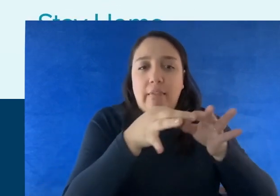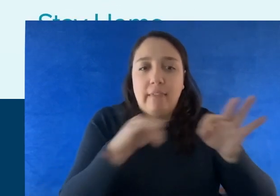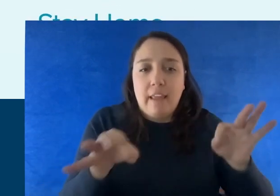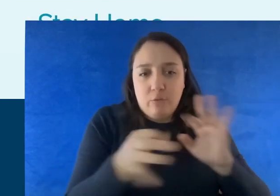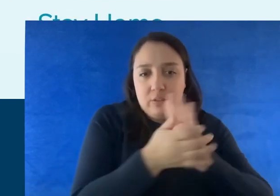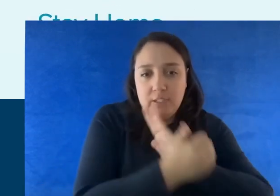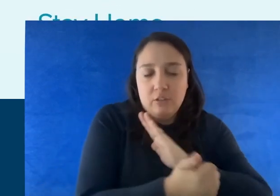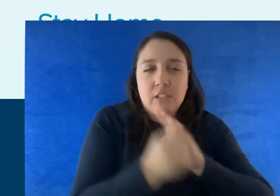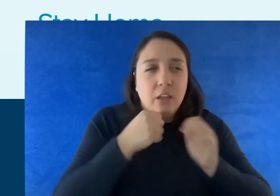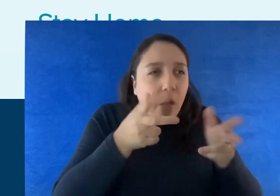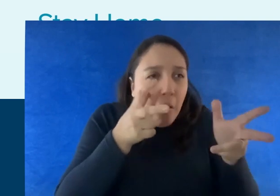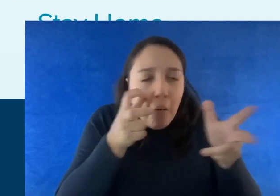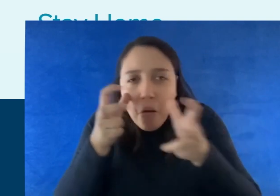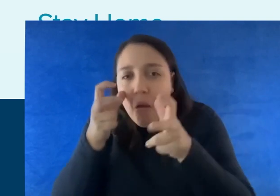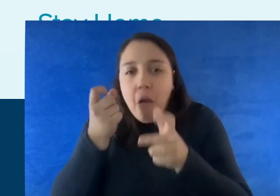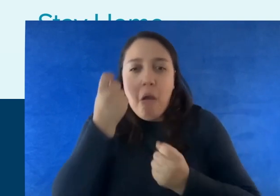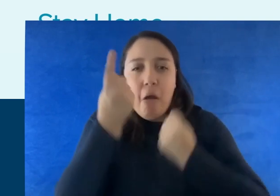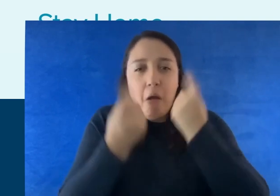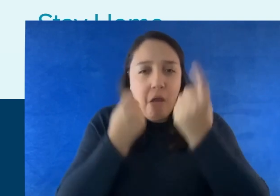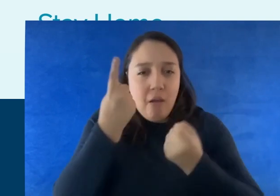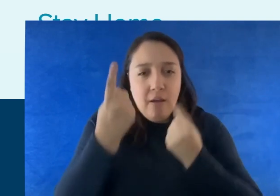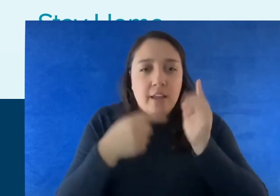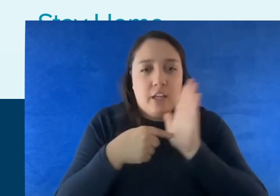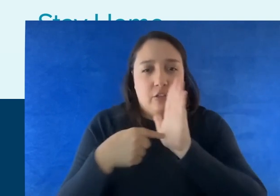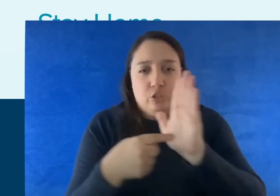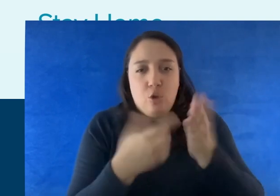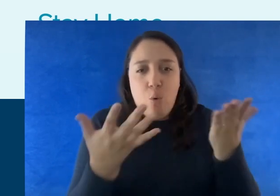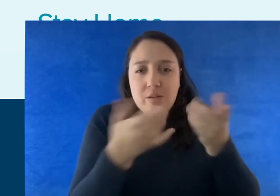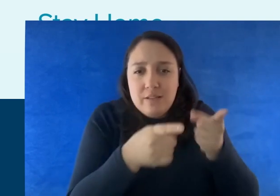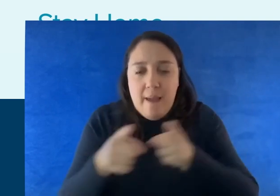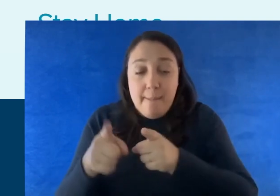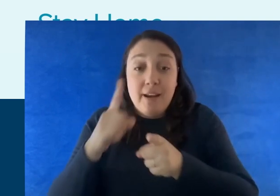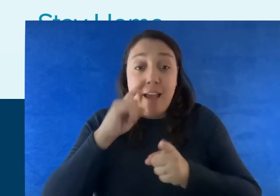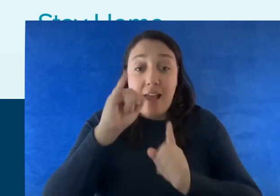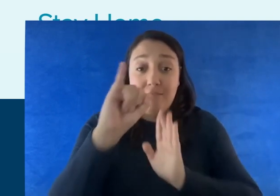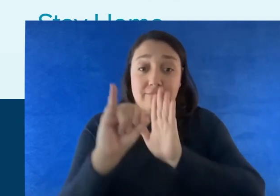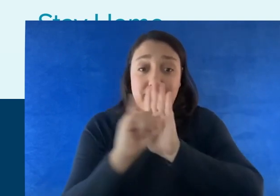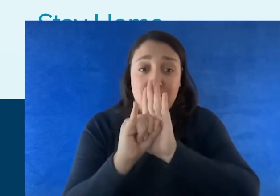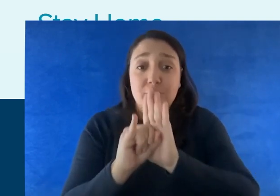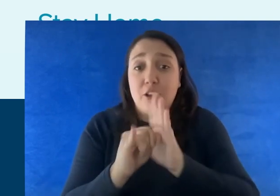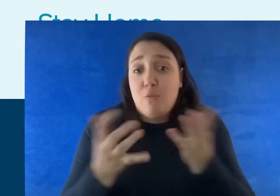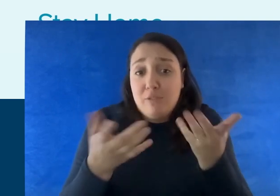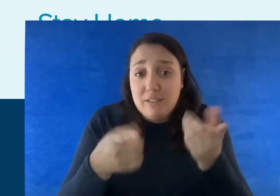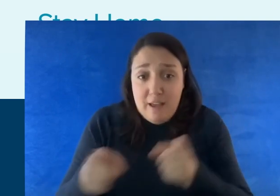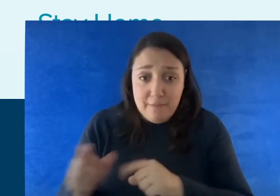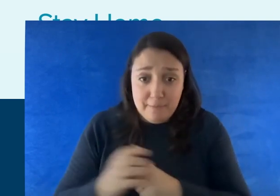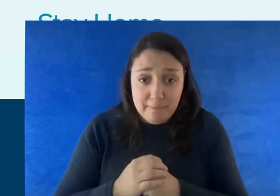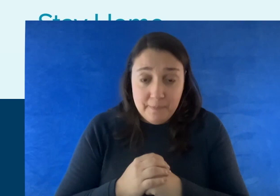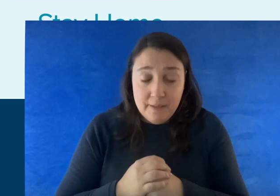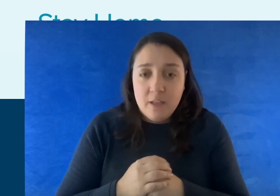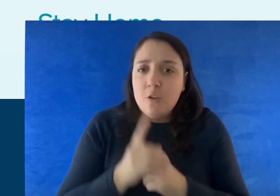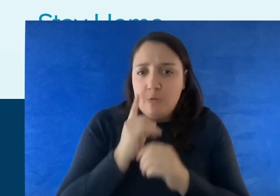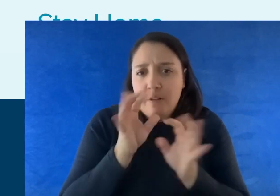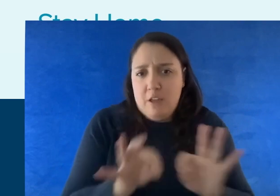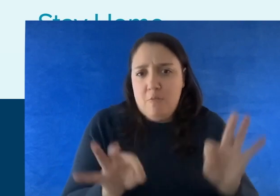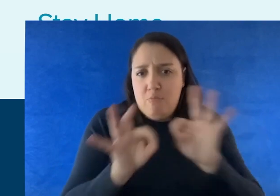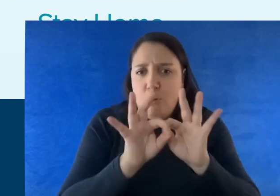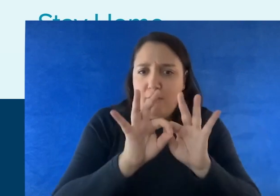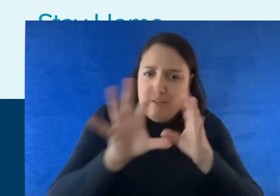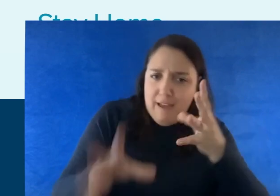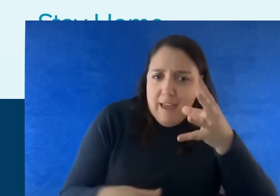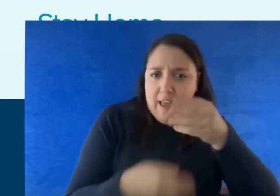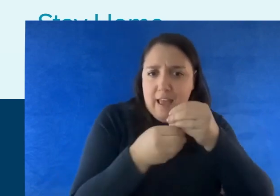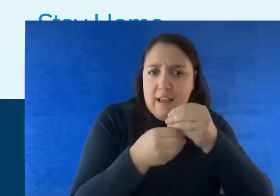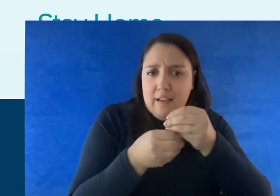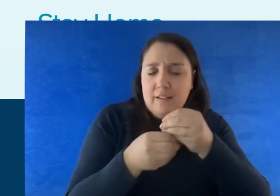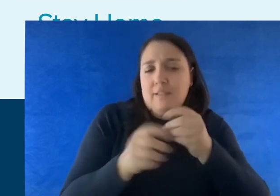These pictures can show what is being talked about and illustrate instructions. This is an important complement or an alternative